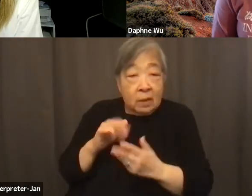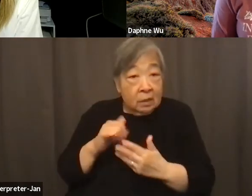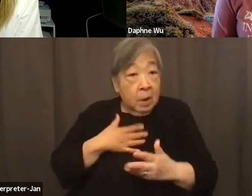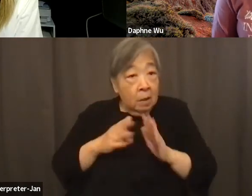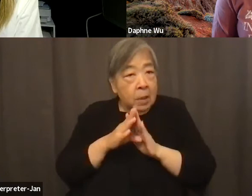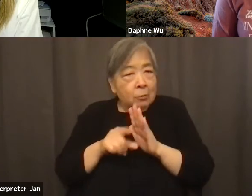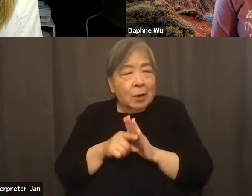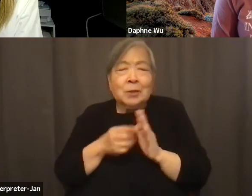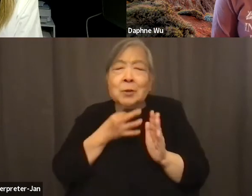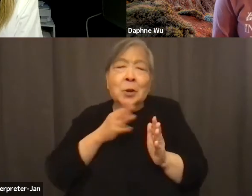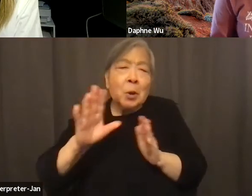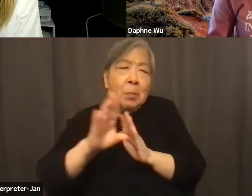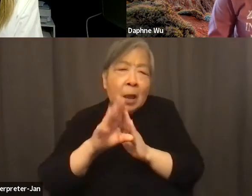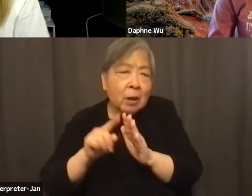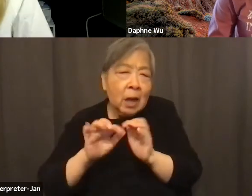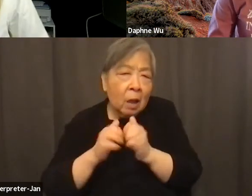yours? How did you get involved?